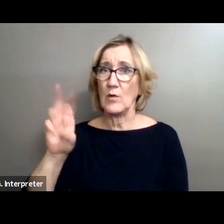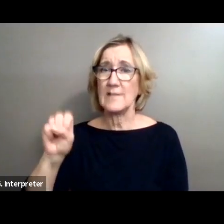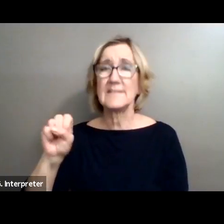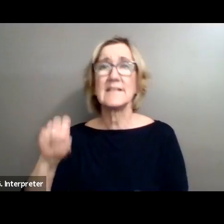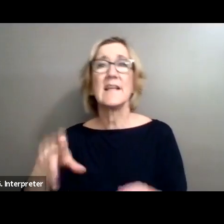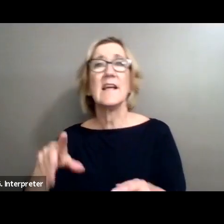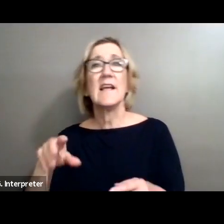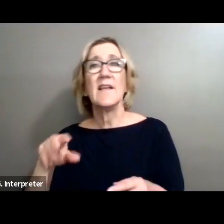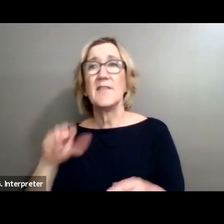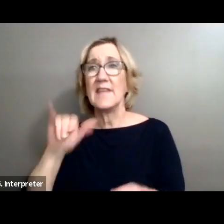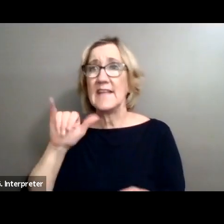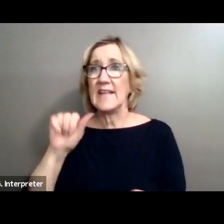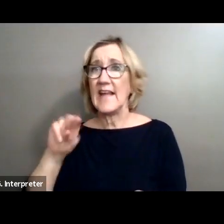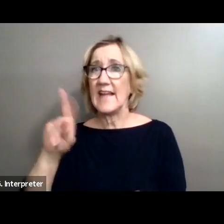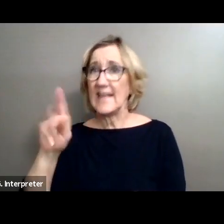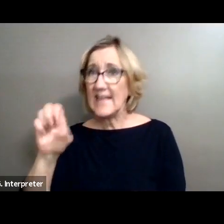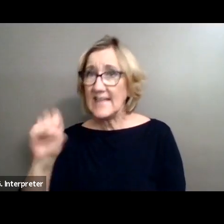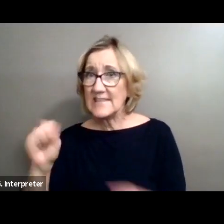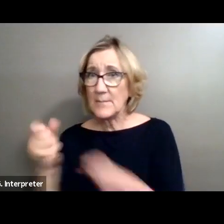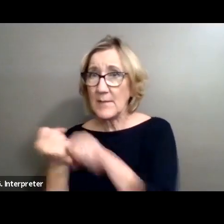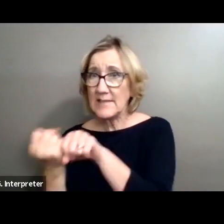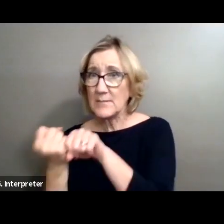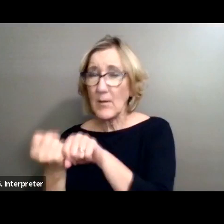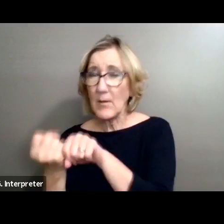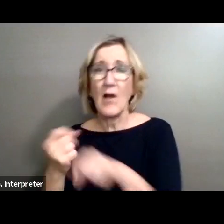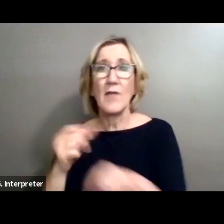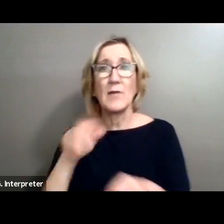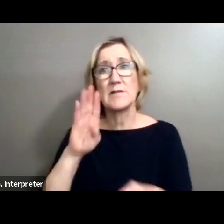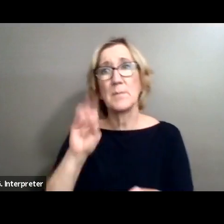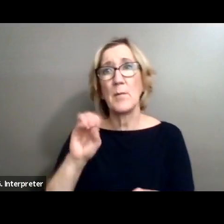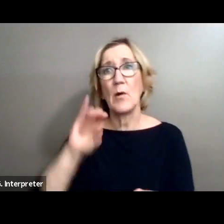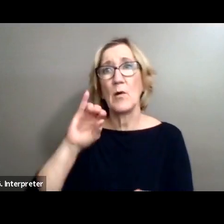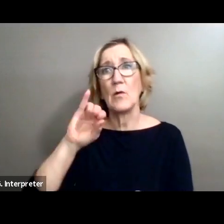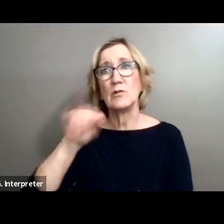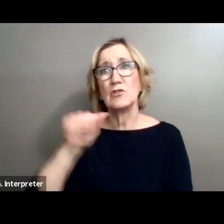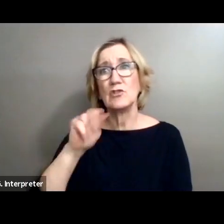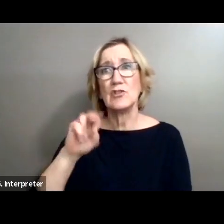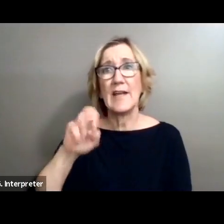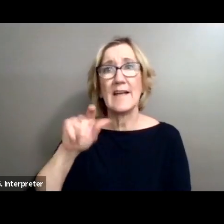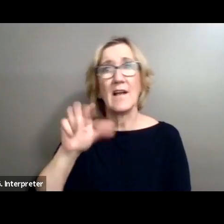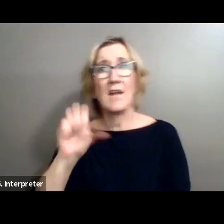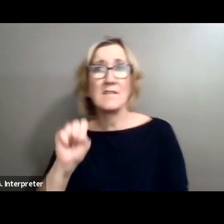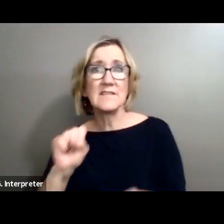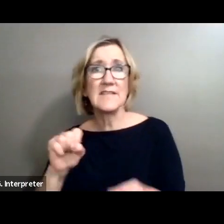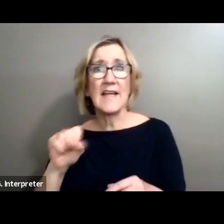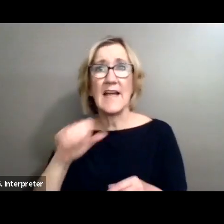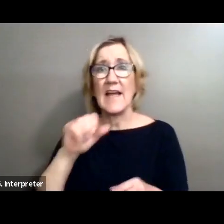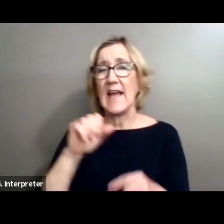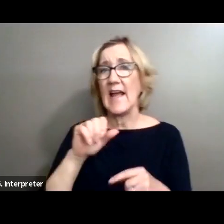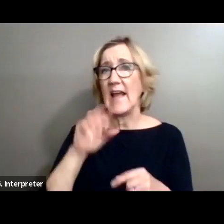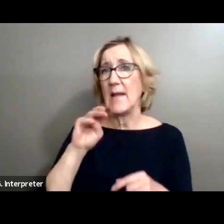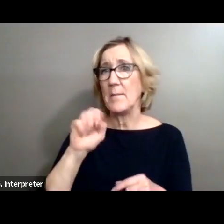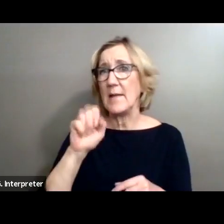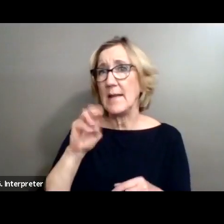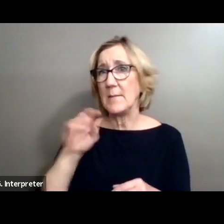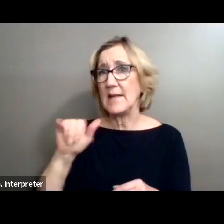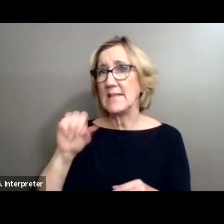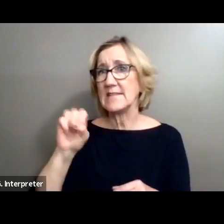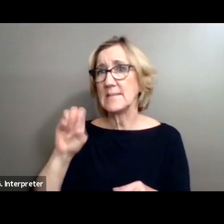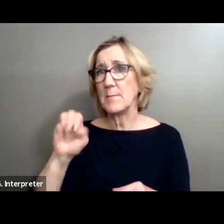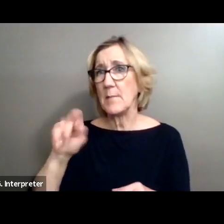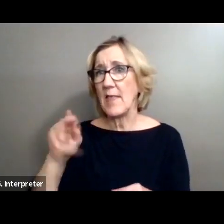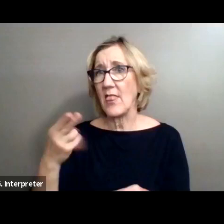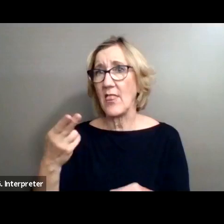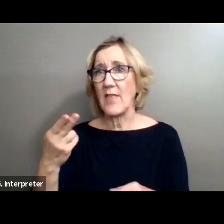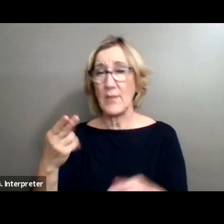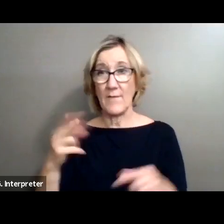performers like Florence Mills, Bill Bojangles Robinson, and Mamie Smith, wanted fancy portraits taken by James van der